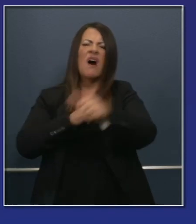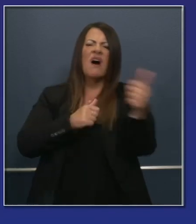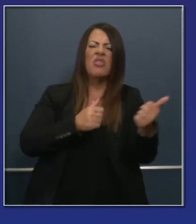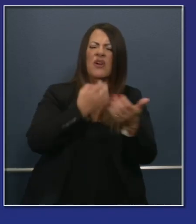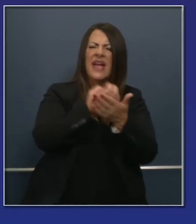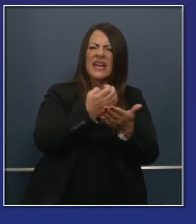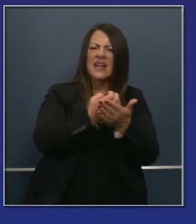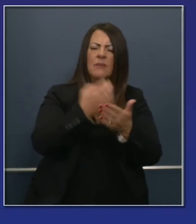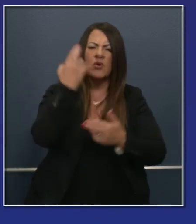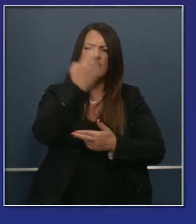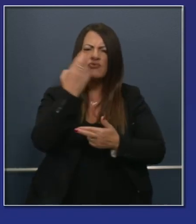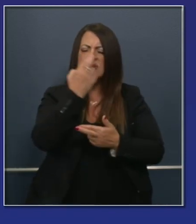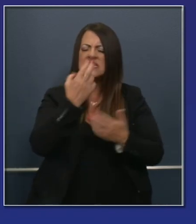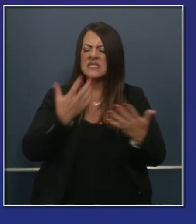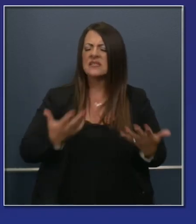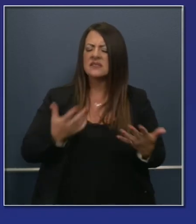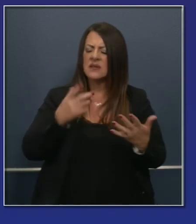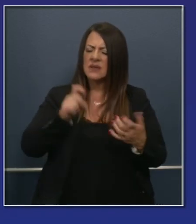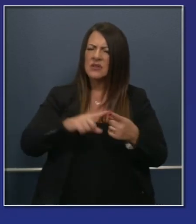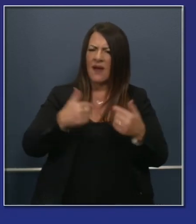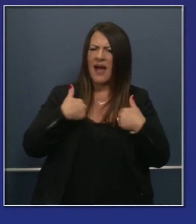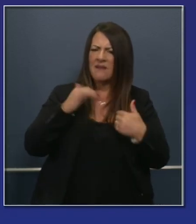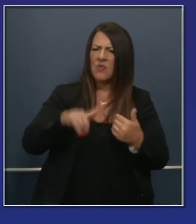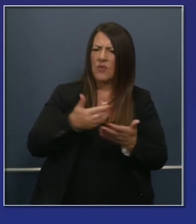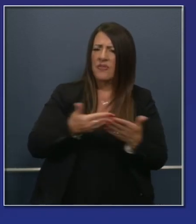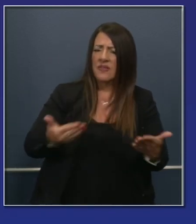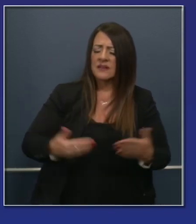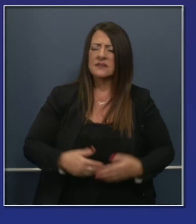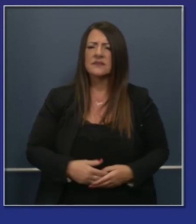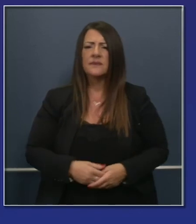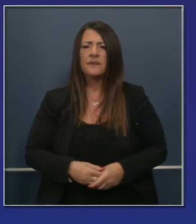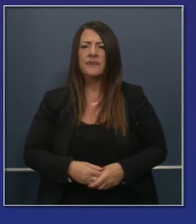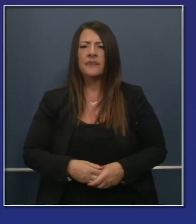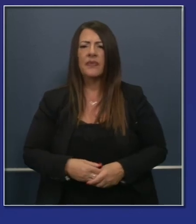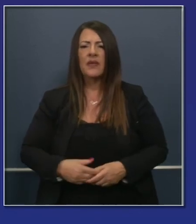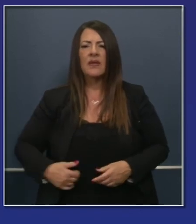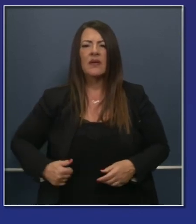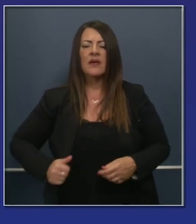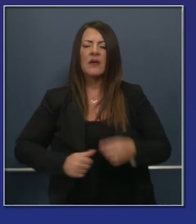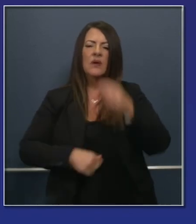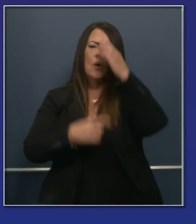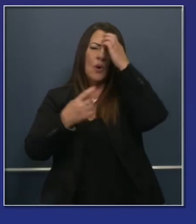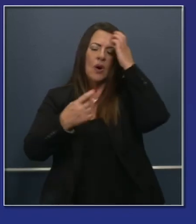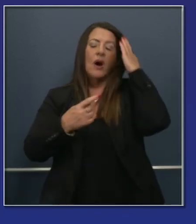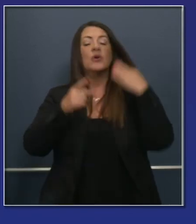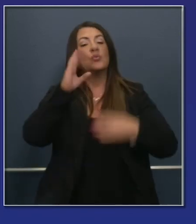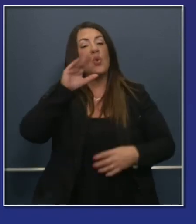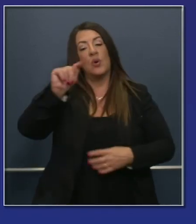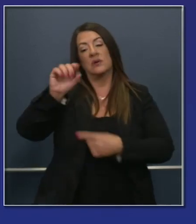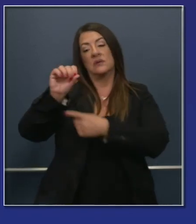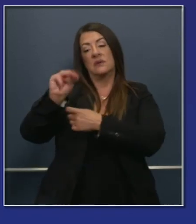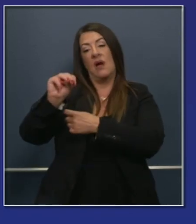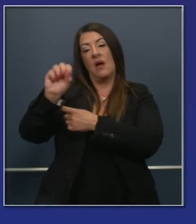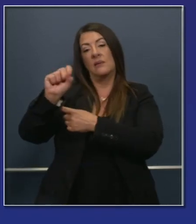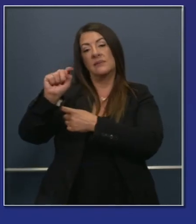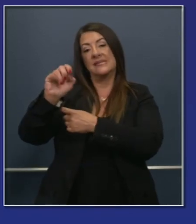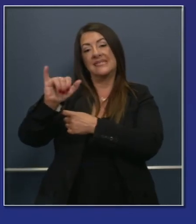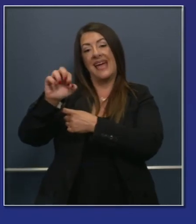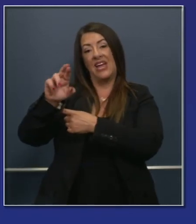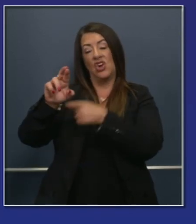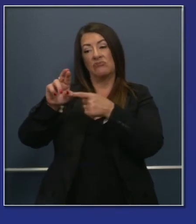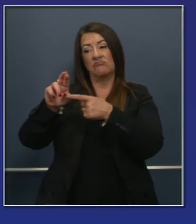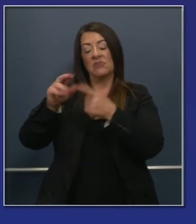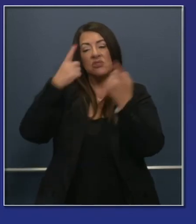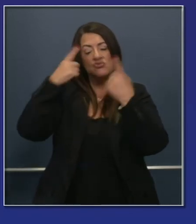economic and other purposes. One of the reasons Tom Steyer agreed to co